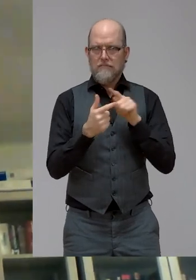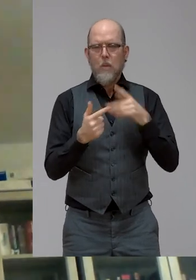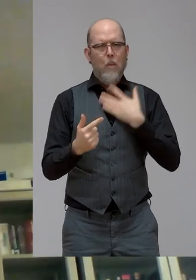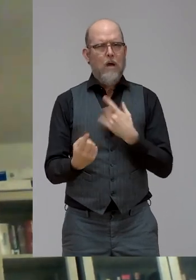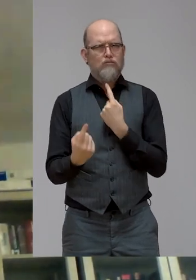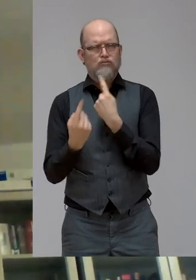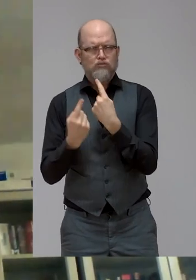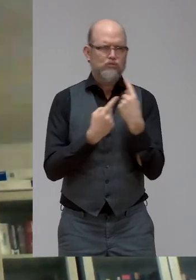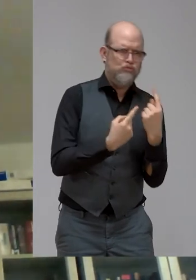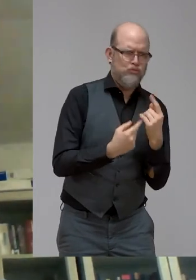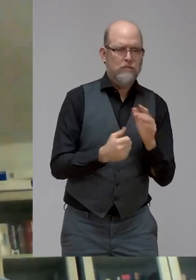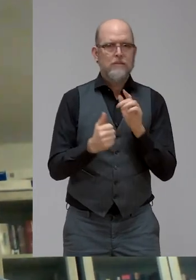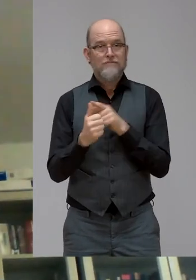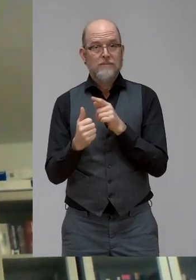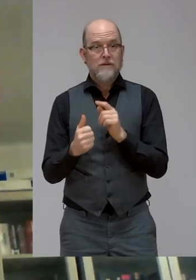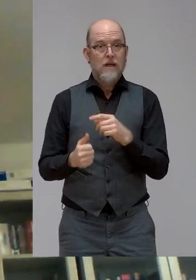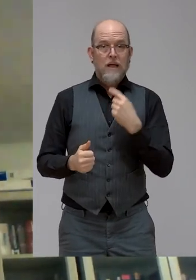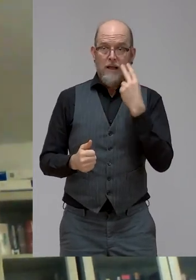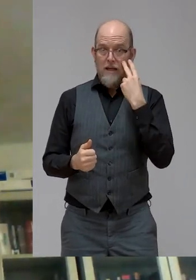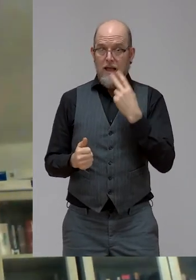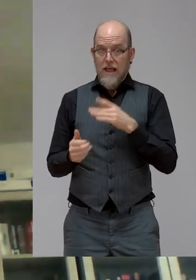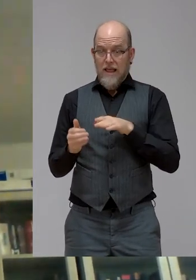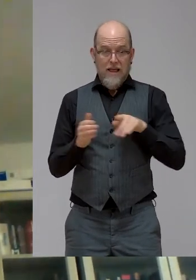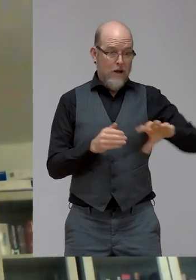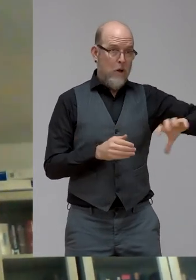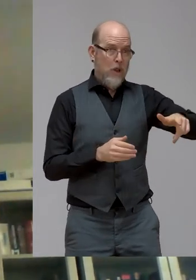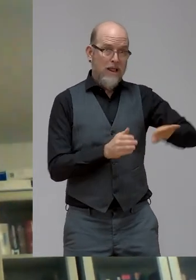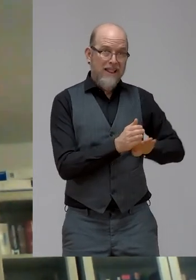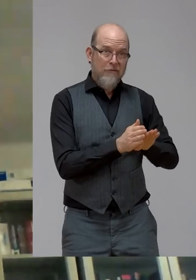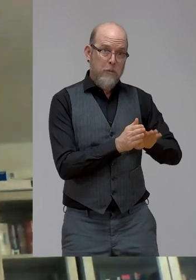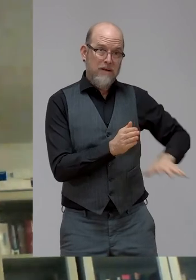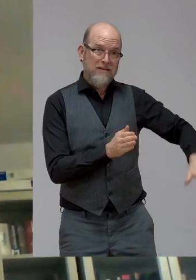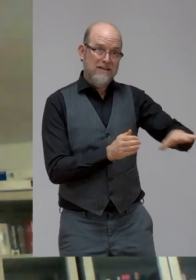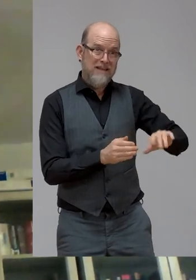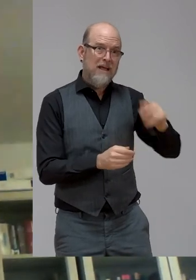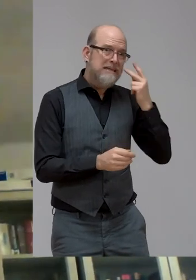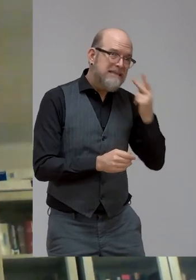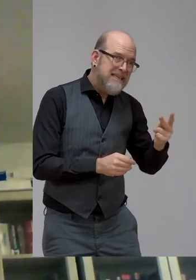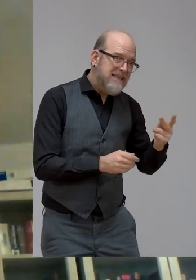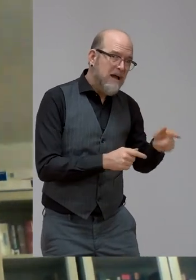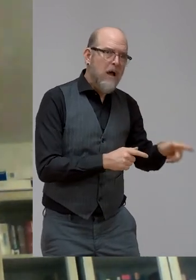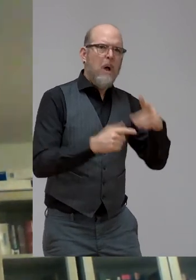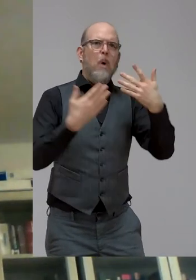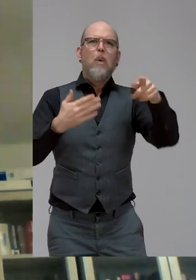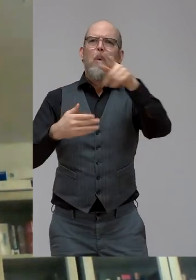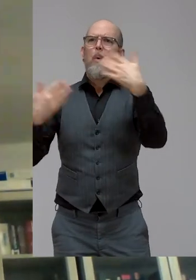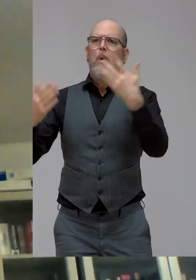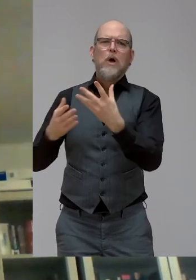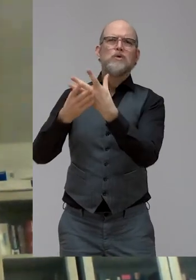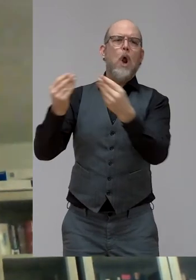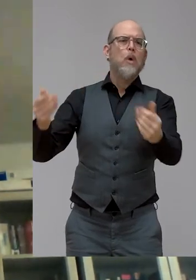the context of a developing country, not always these amazing solutions that we are hearing about these days. are immediately